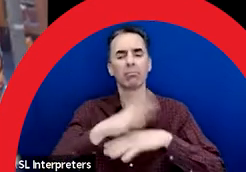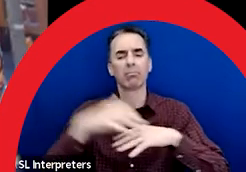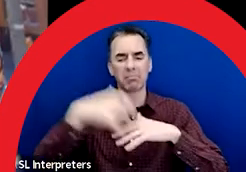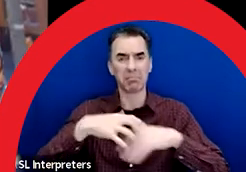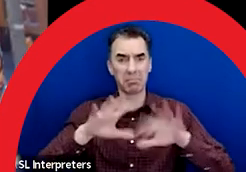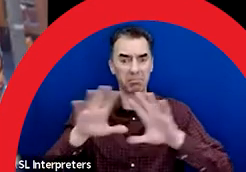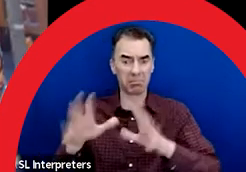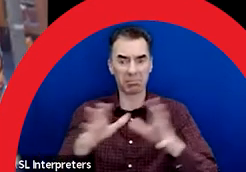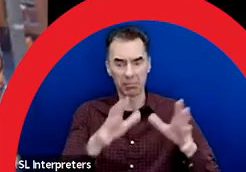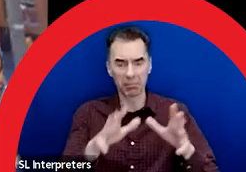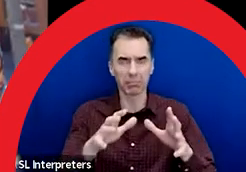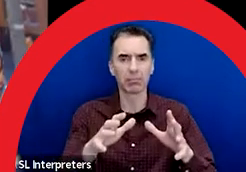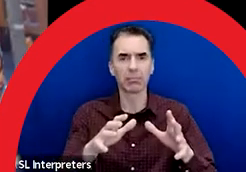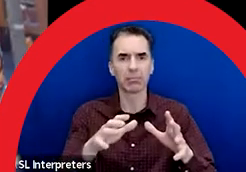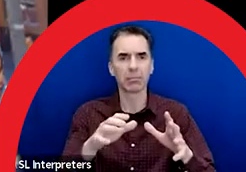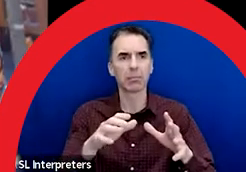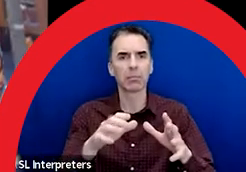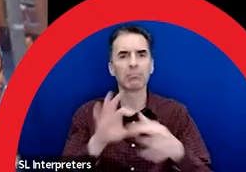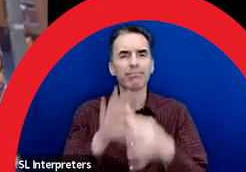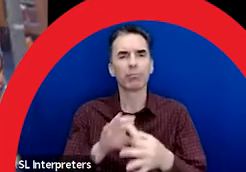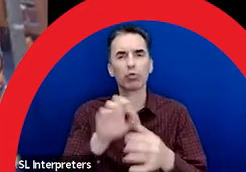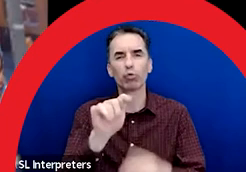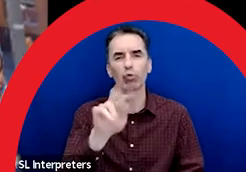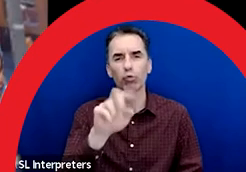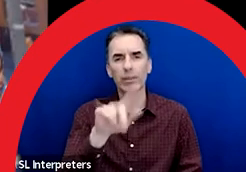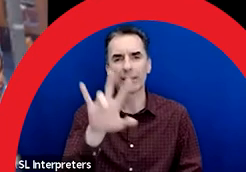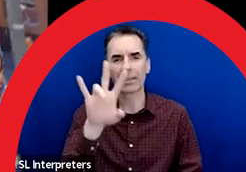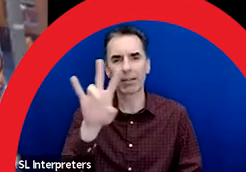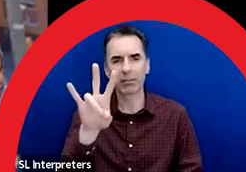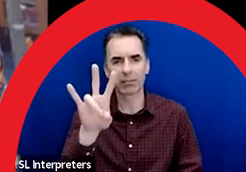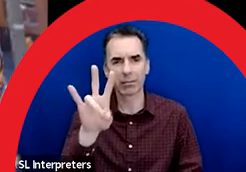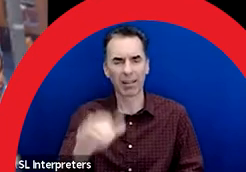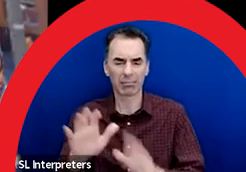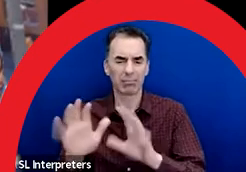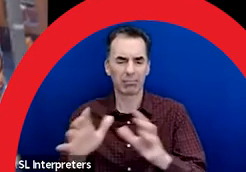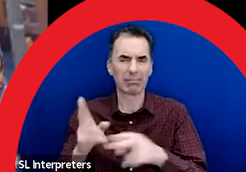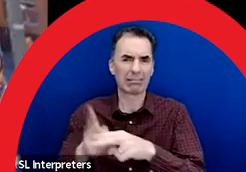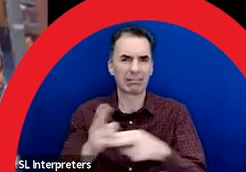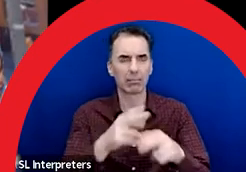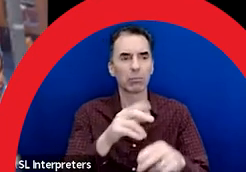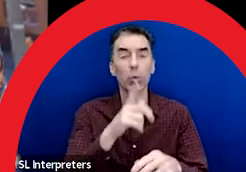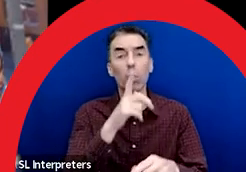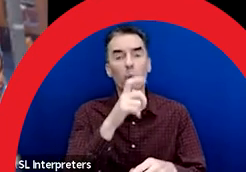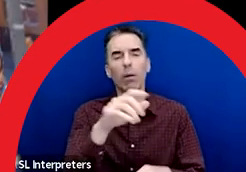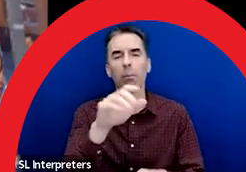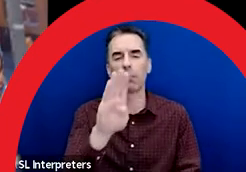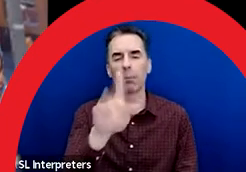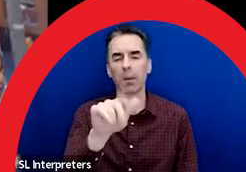The Ni'itsitapi include the Siksika, Pagani, Kainai, collectively known as the Blackfoot Confederacy.